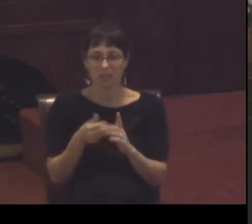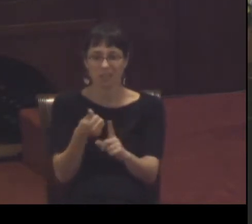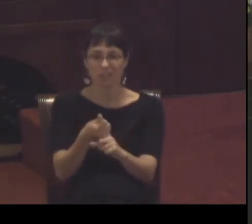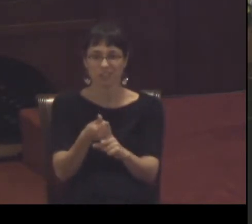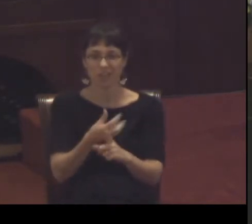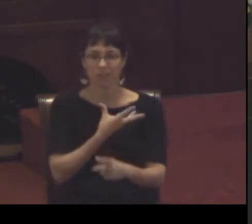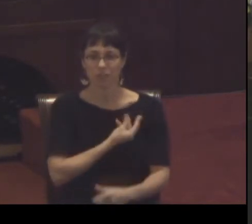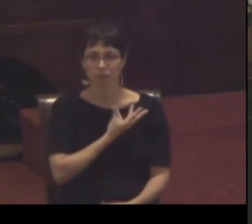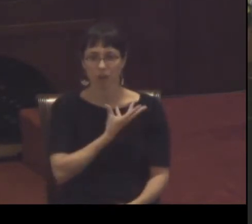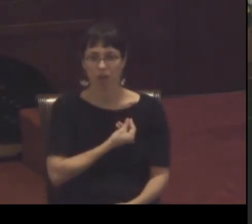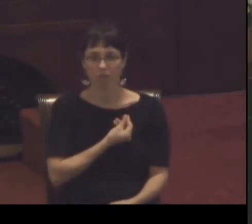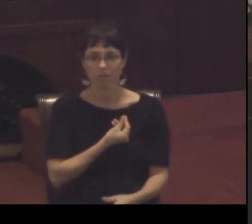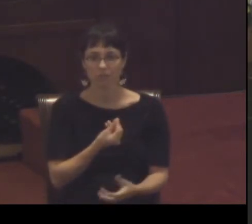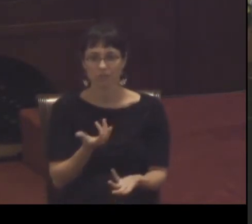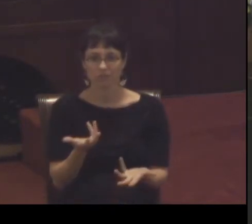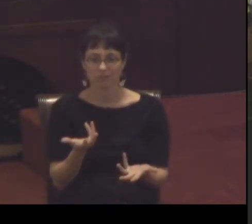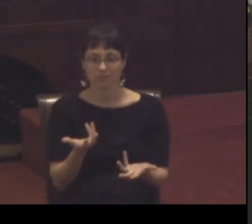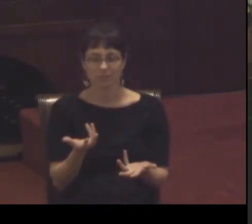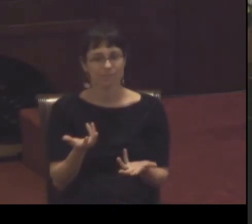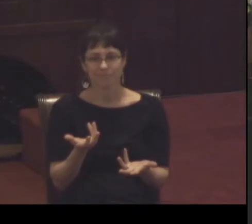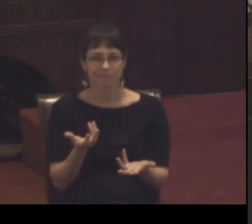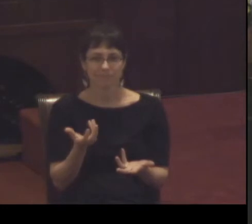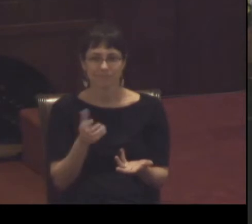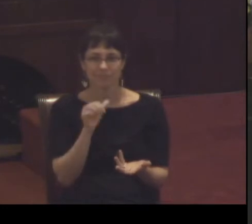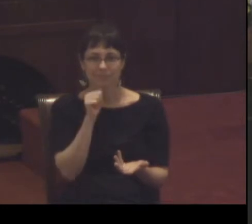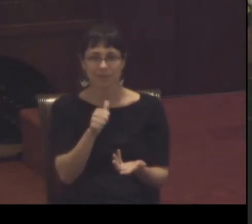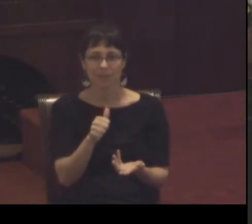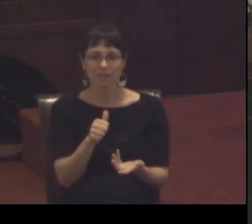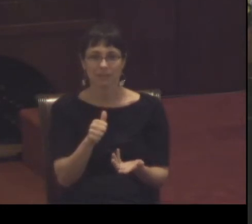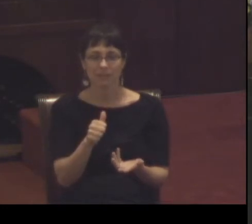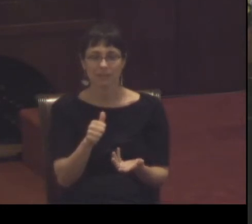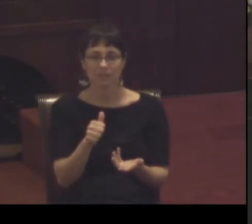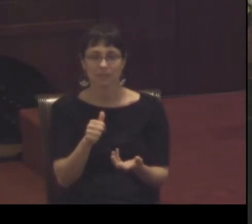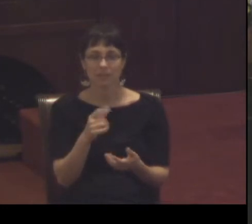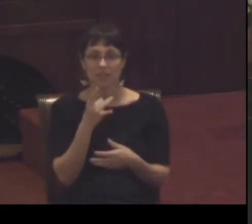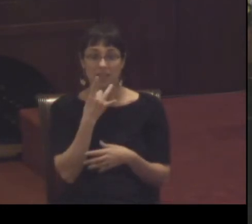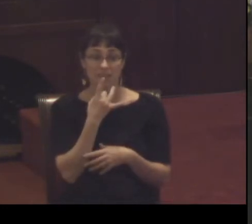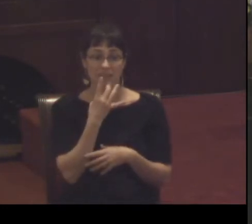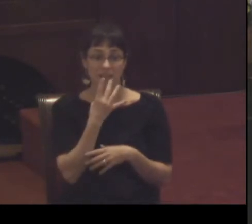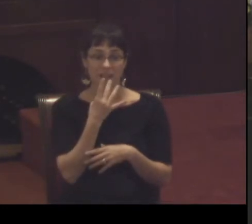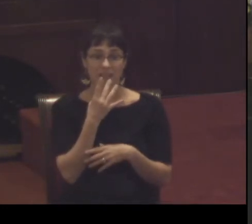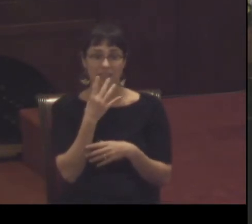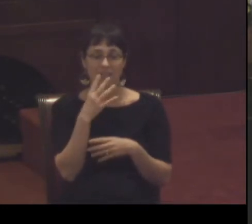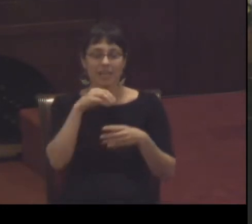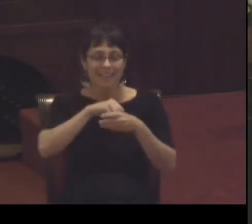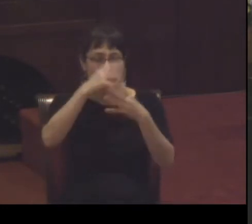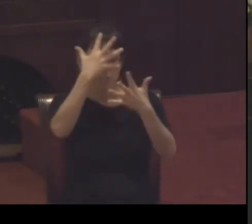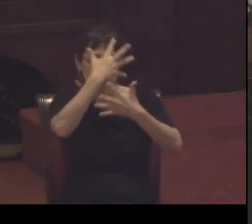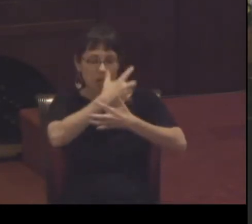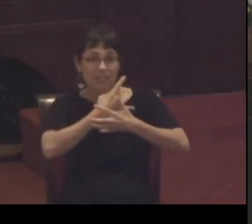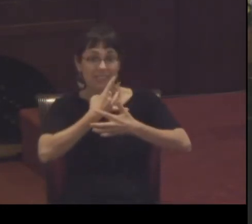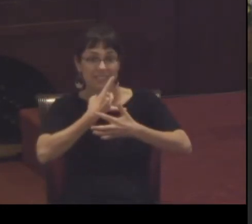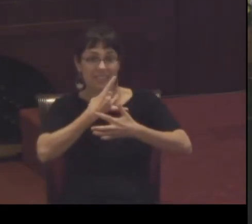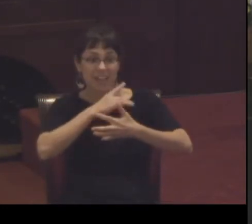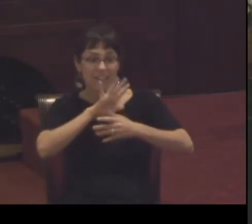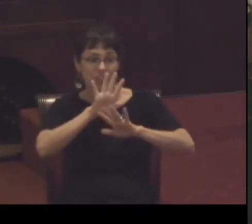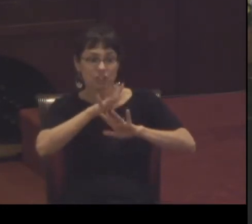soul of a prophet verse 5 the light shines in the darkness but the darkness has not overcome it